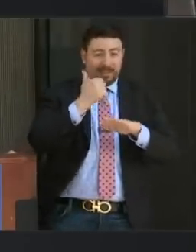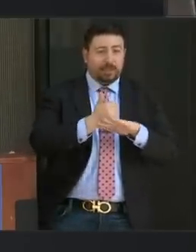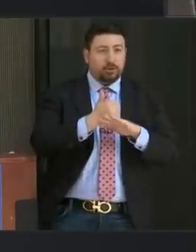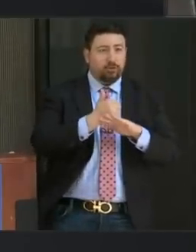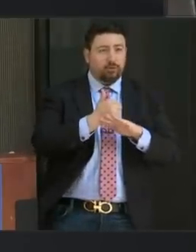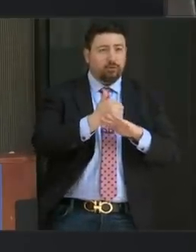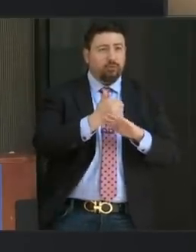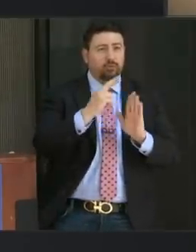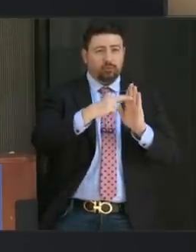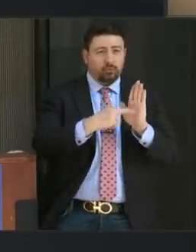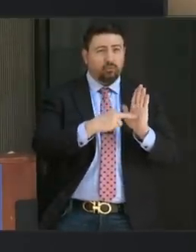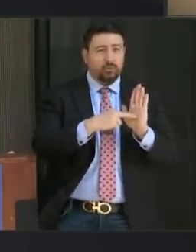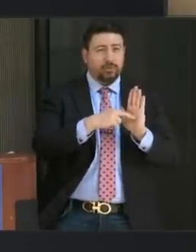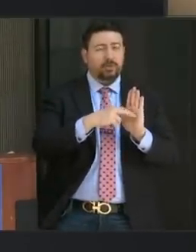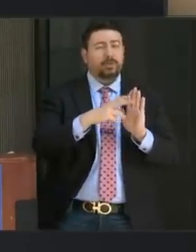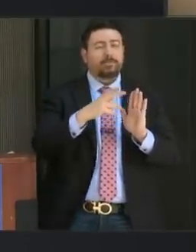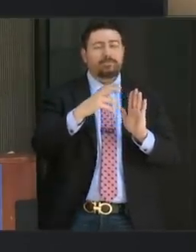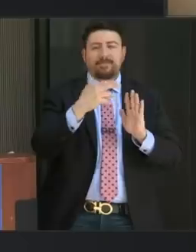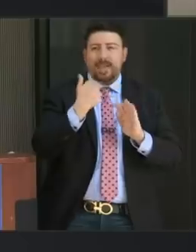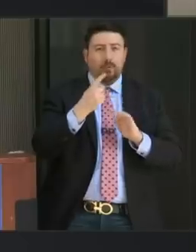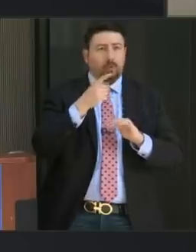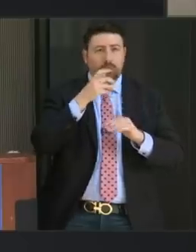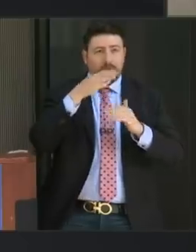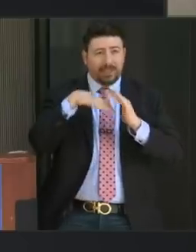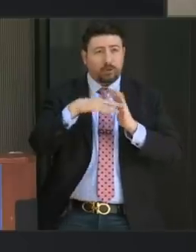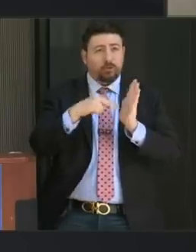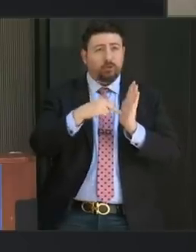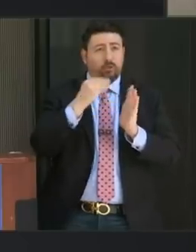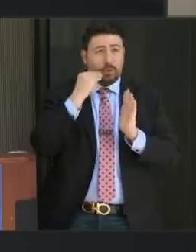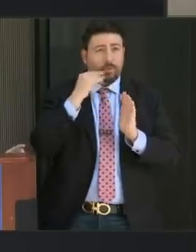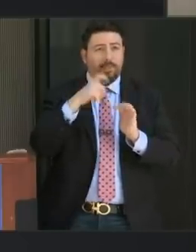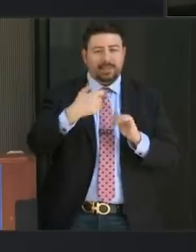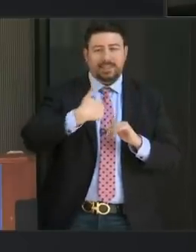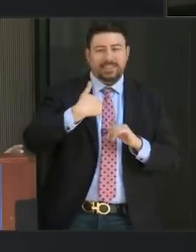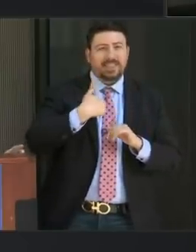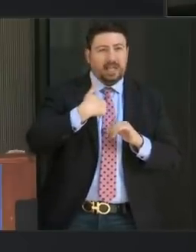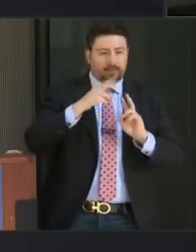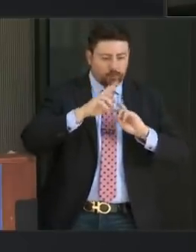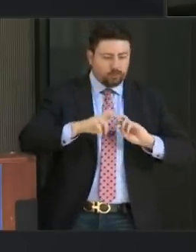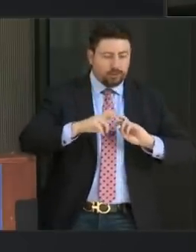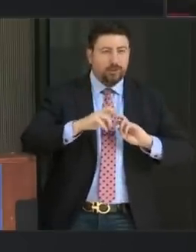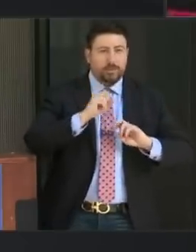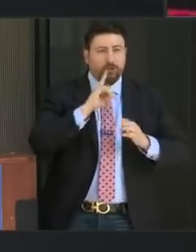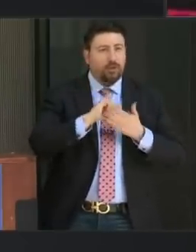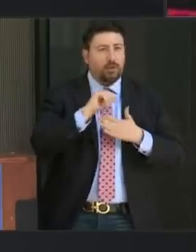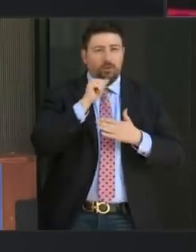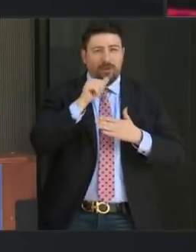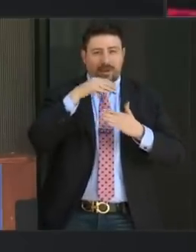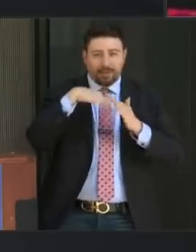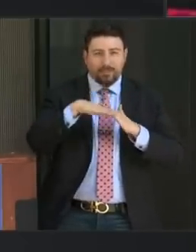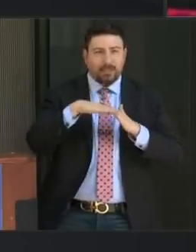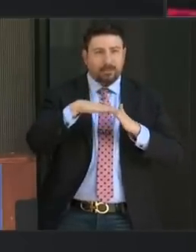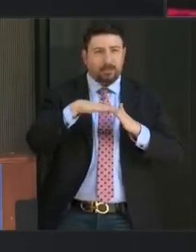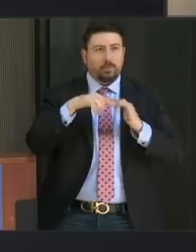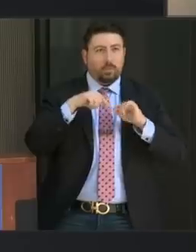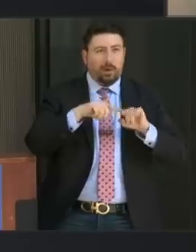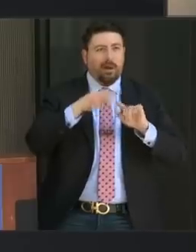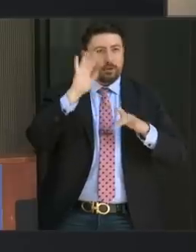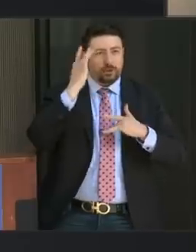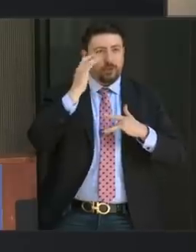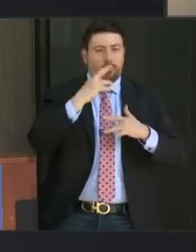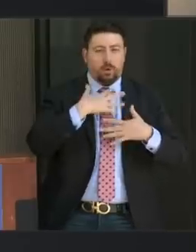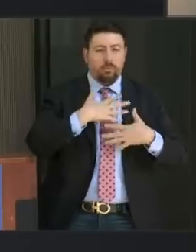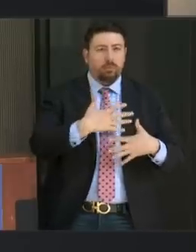and visitors coming in to the facilities do a self-screen to assure that they're not coming in with any kind of illness or